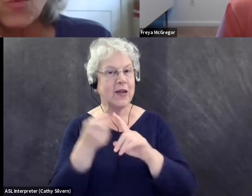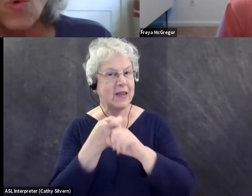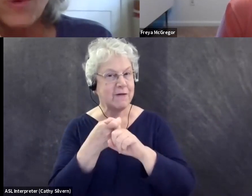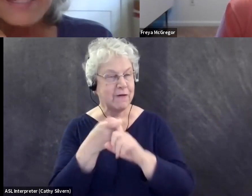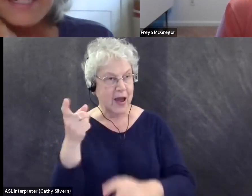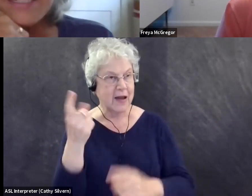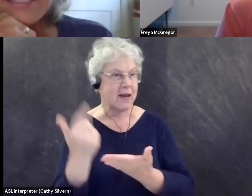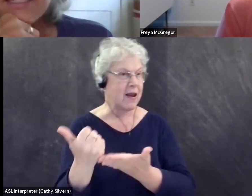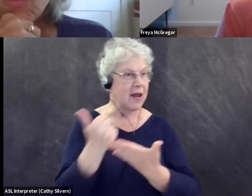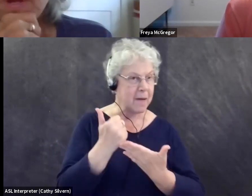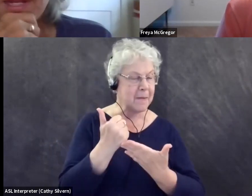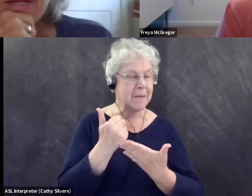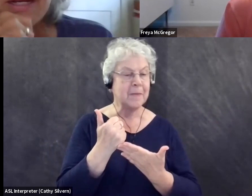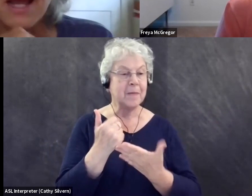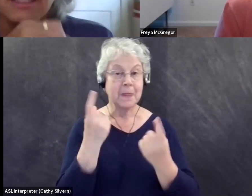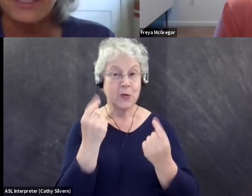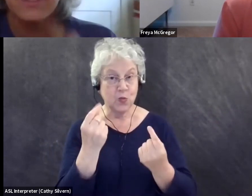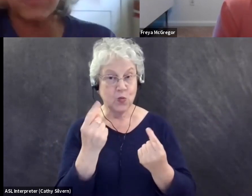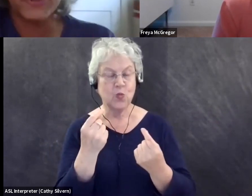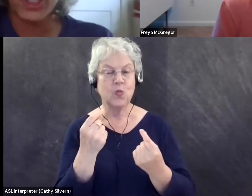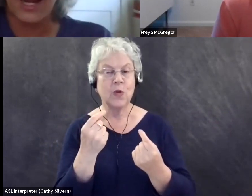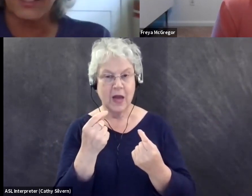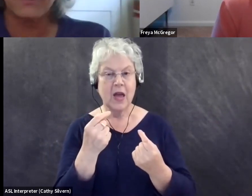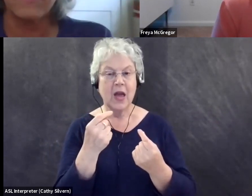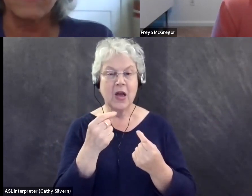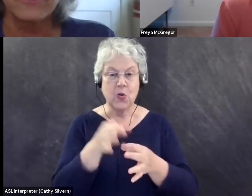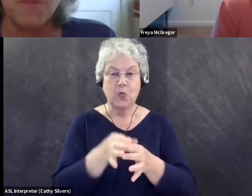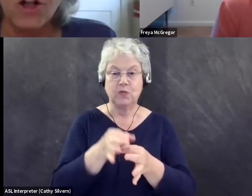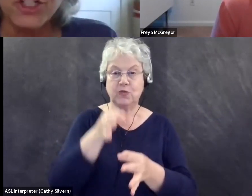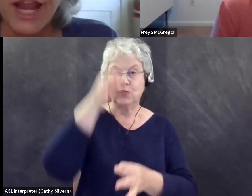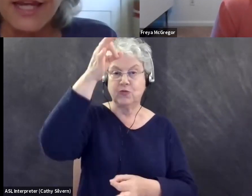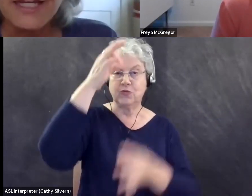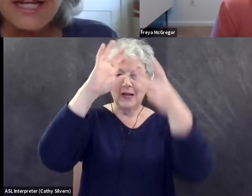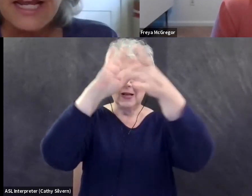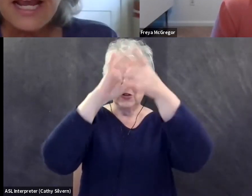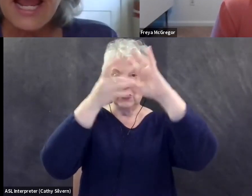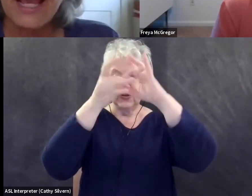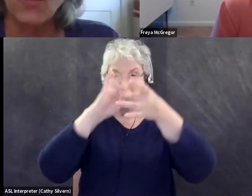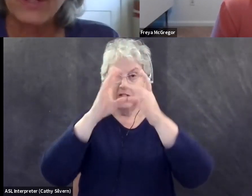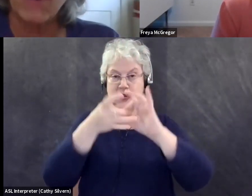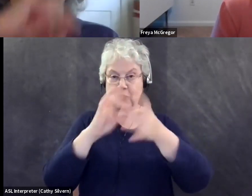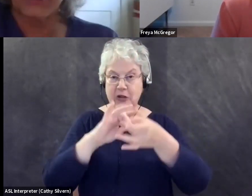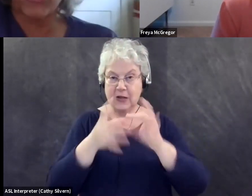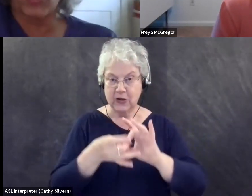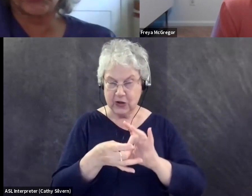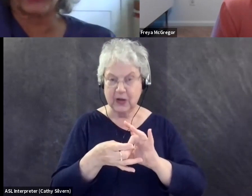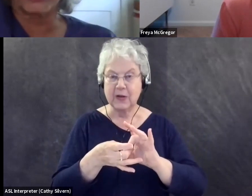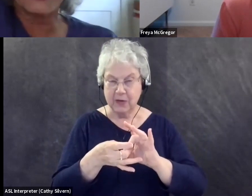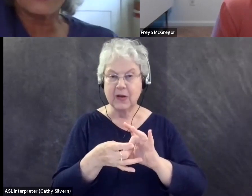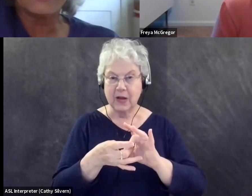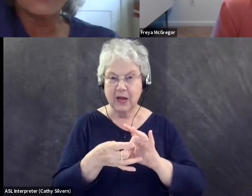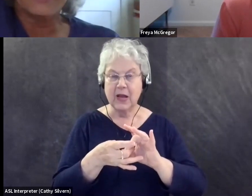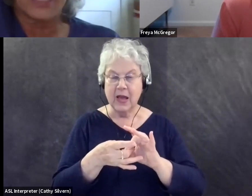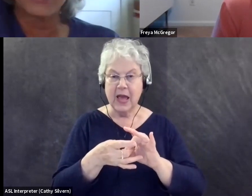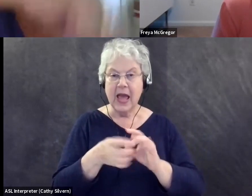And what we did is we got a length of chain, small chain, and we ran it through a